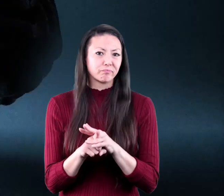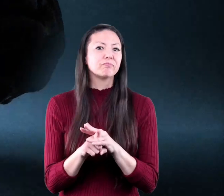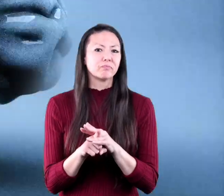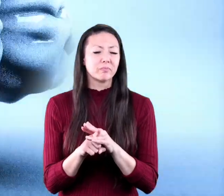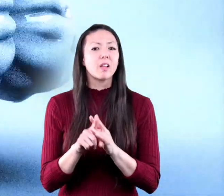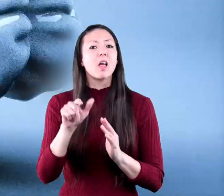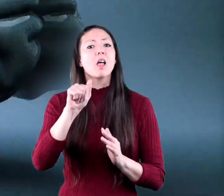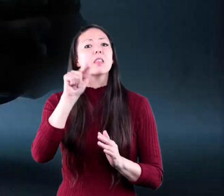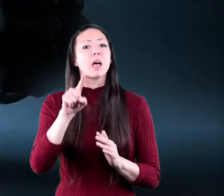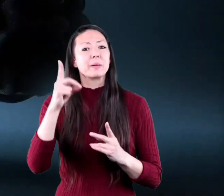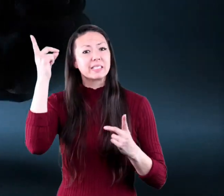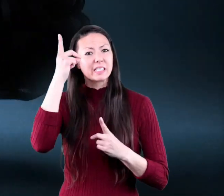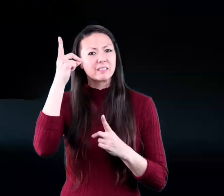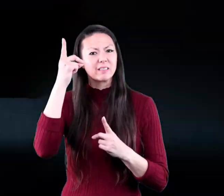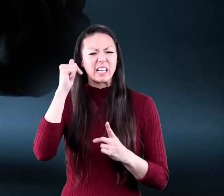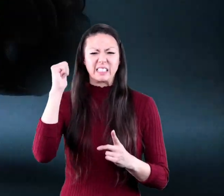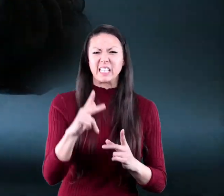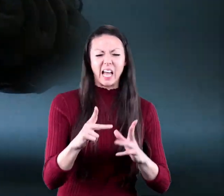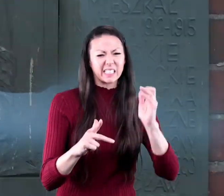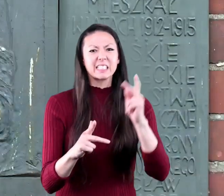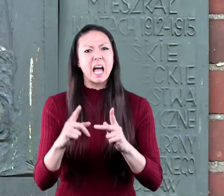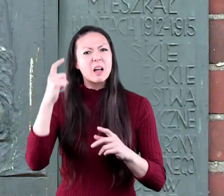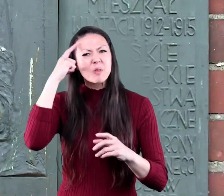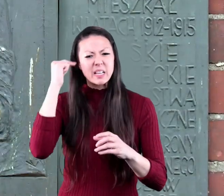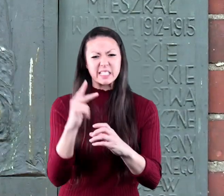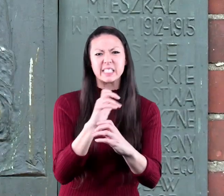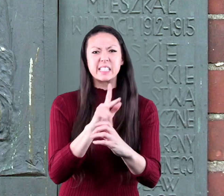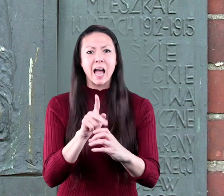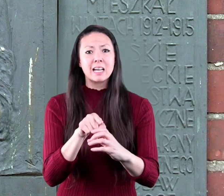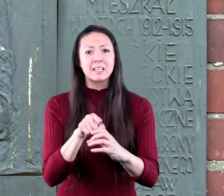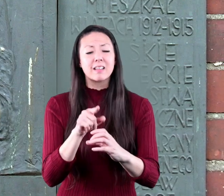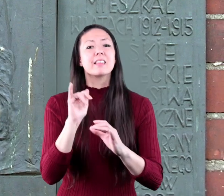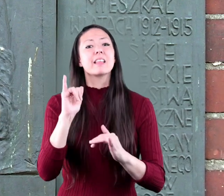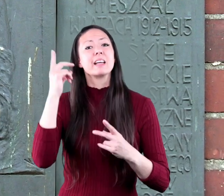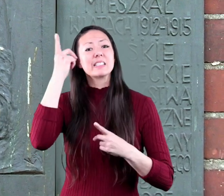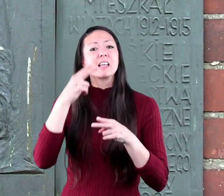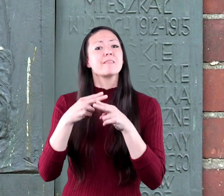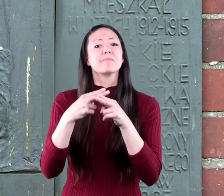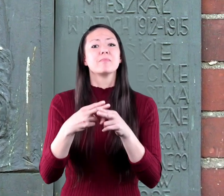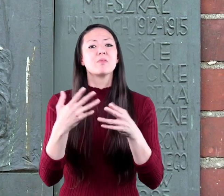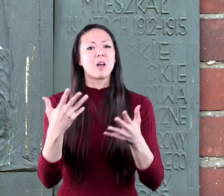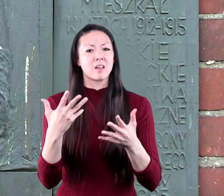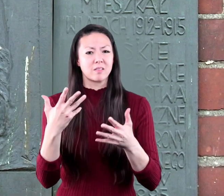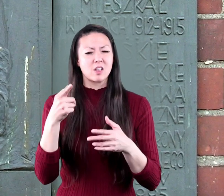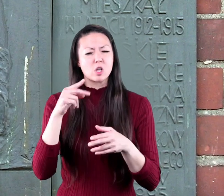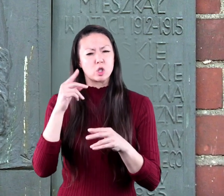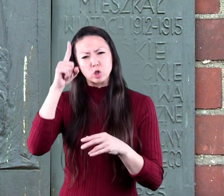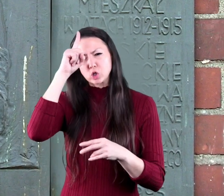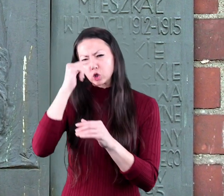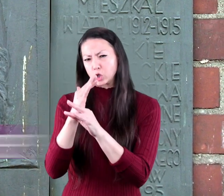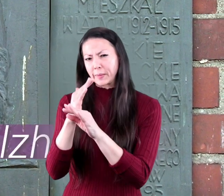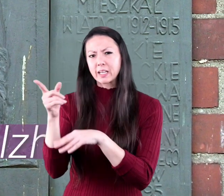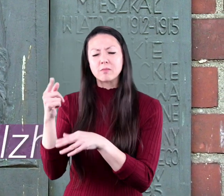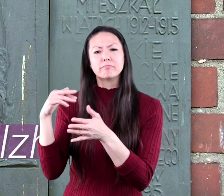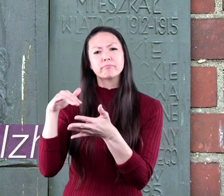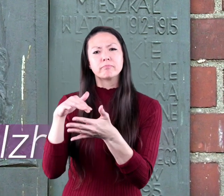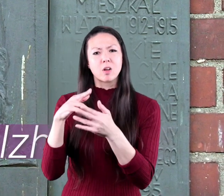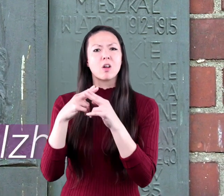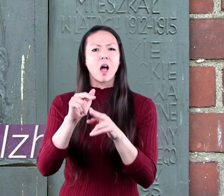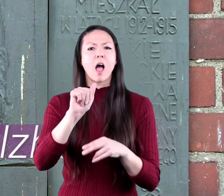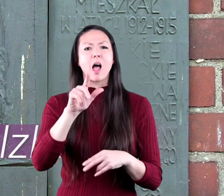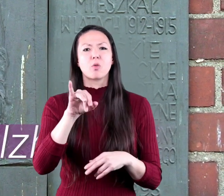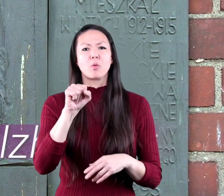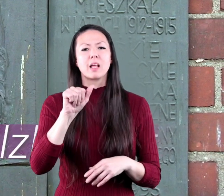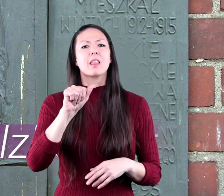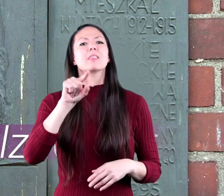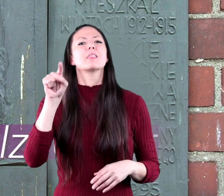Alzheimer's disease attacks the brain the name of the disease comes from a German neurologist named Alloy Alzheimer